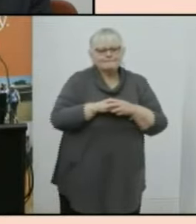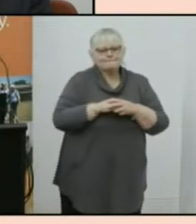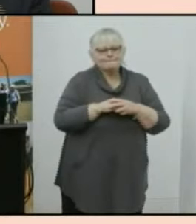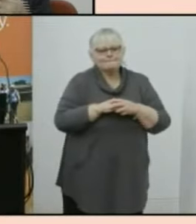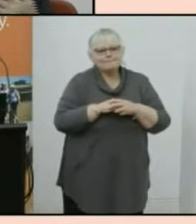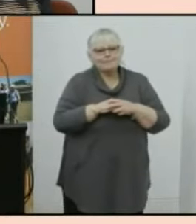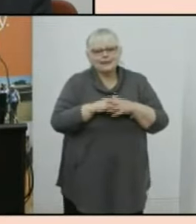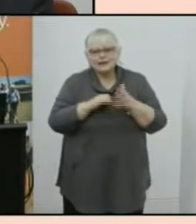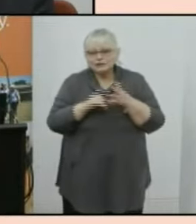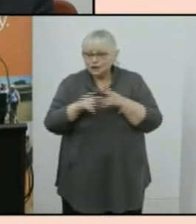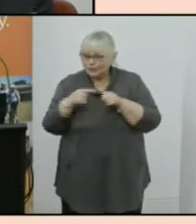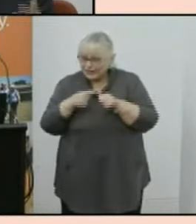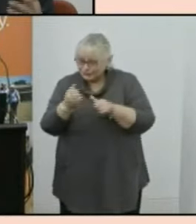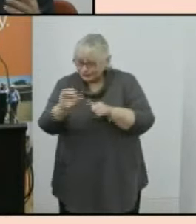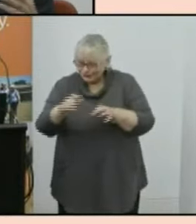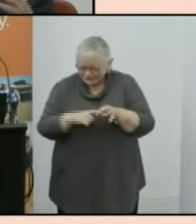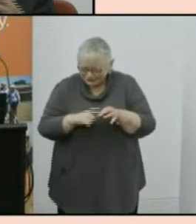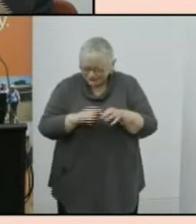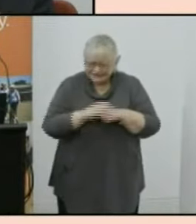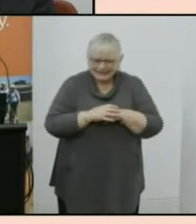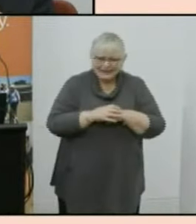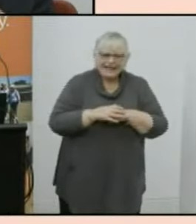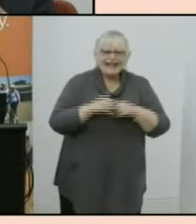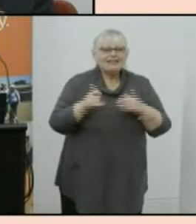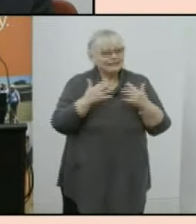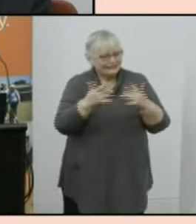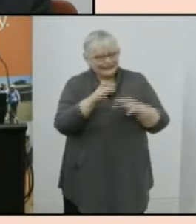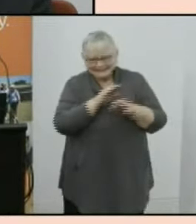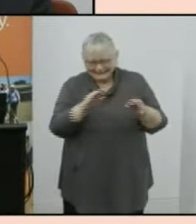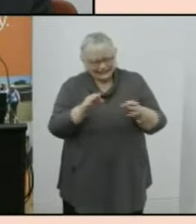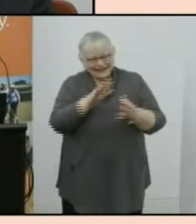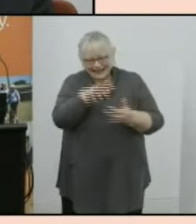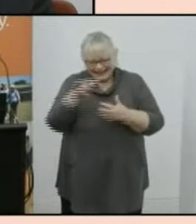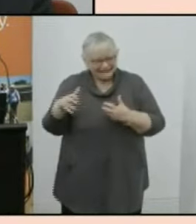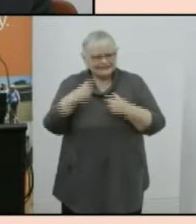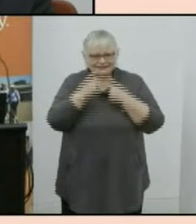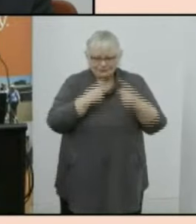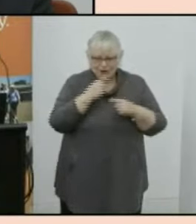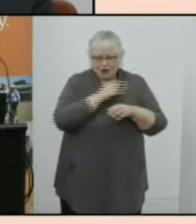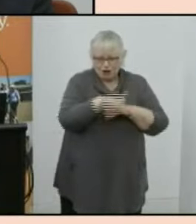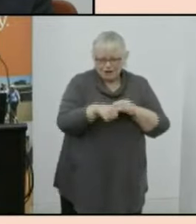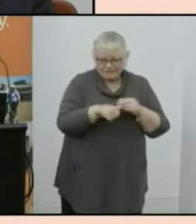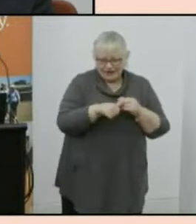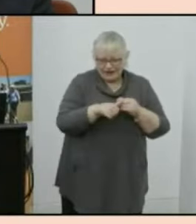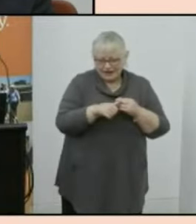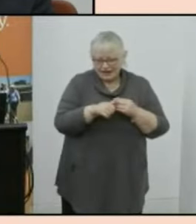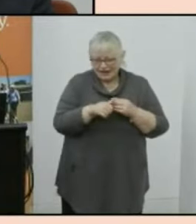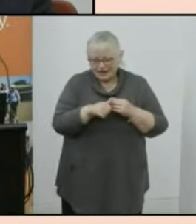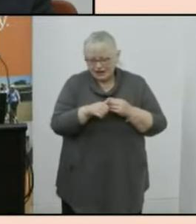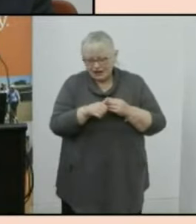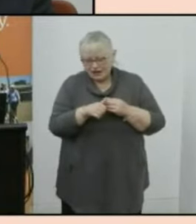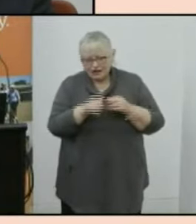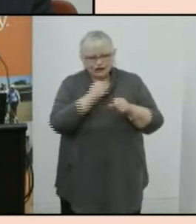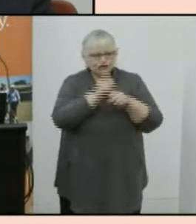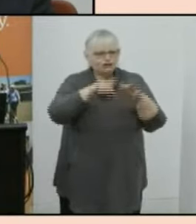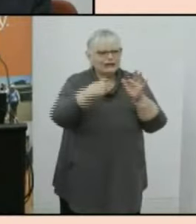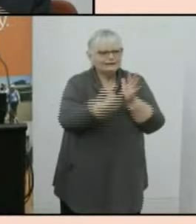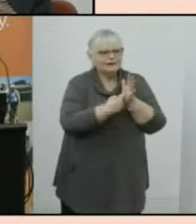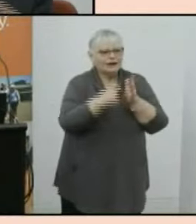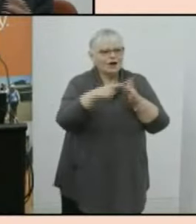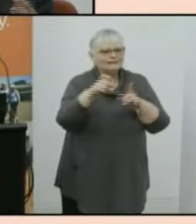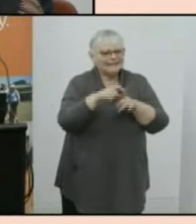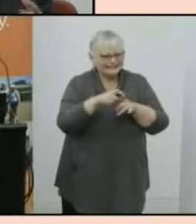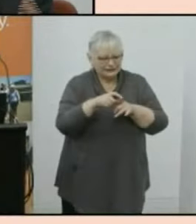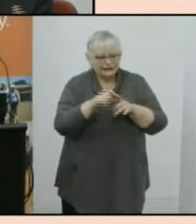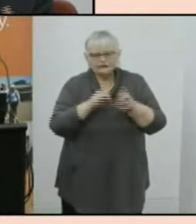um so the answer to your question is the census did not collect information on on on um on gender identity